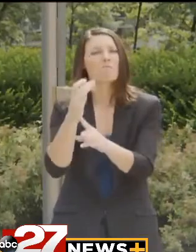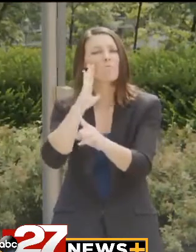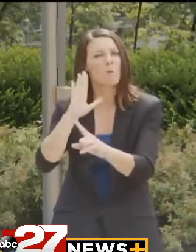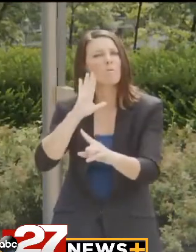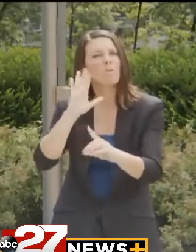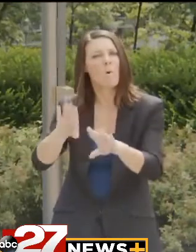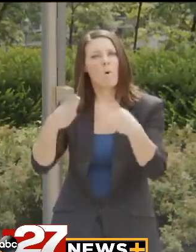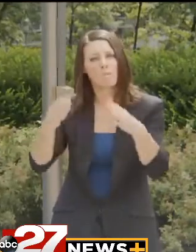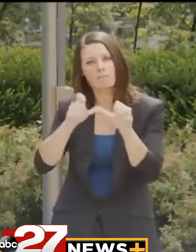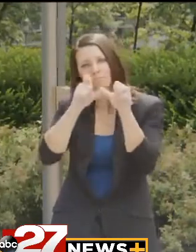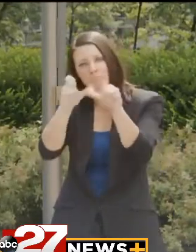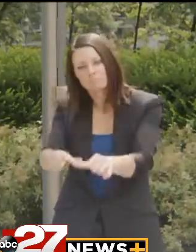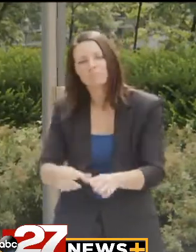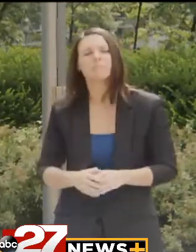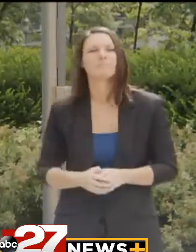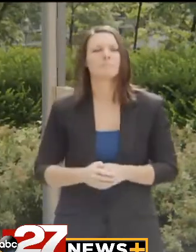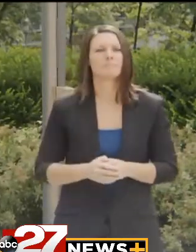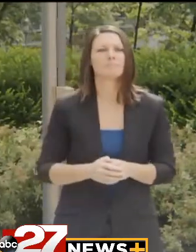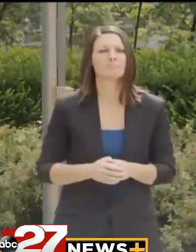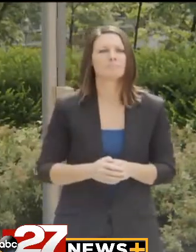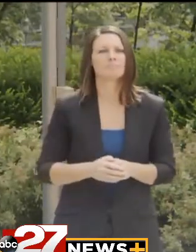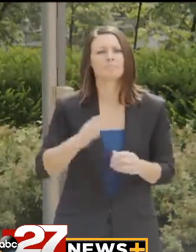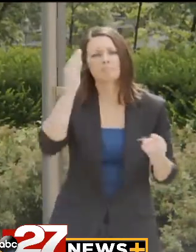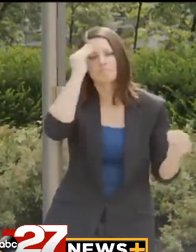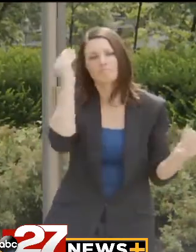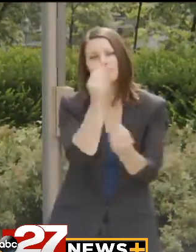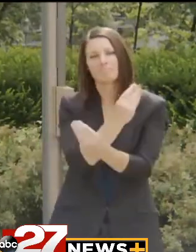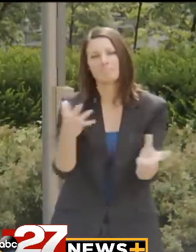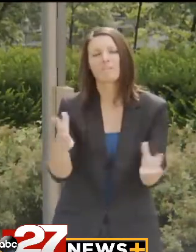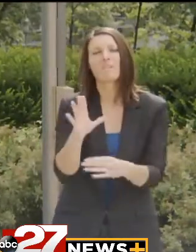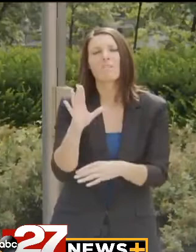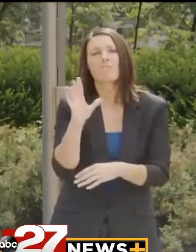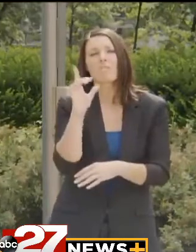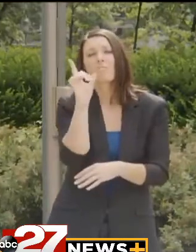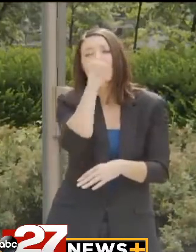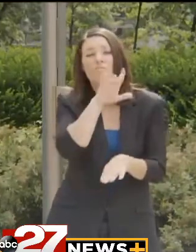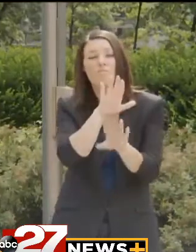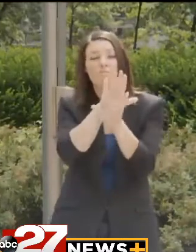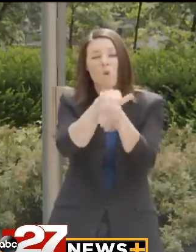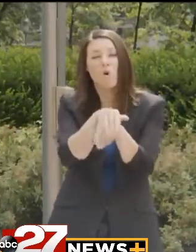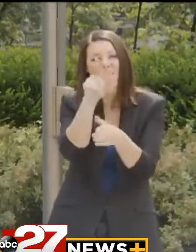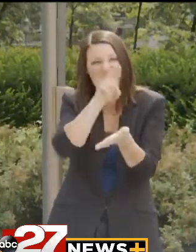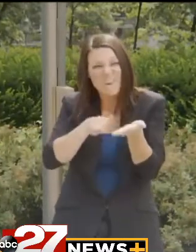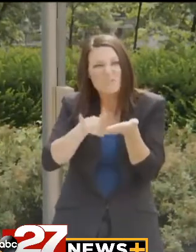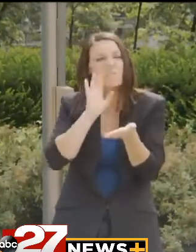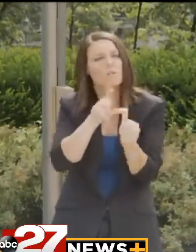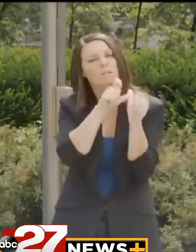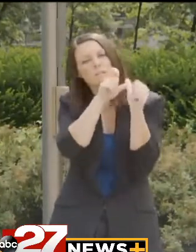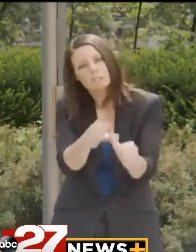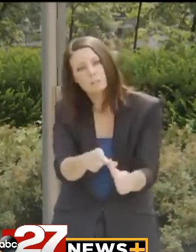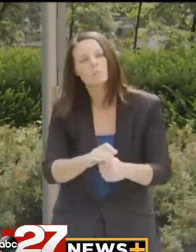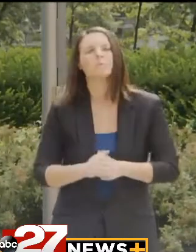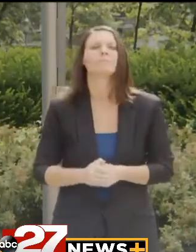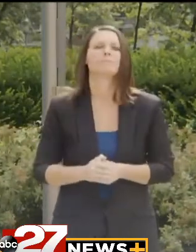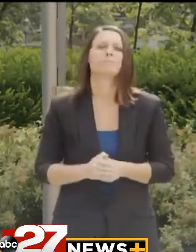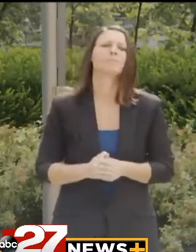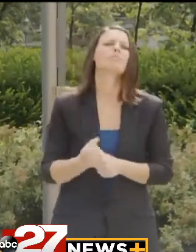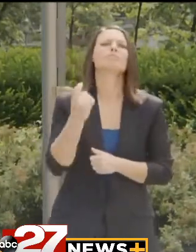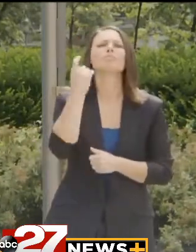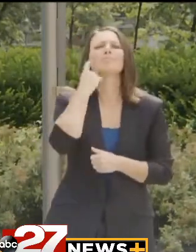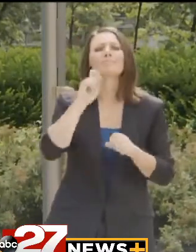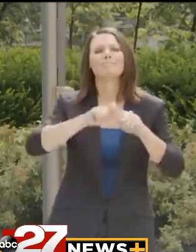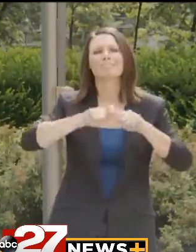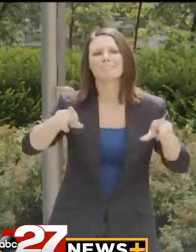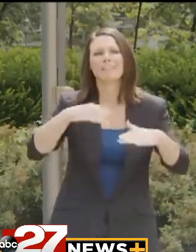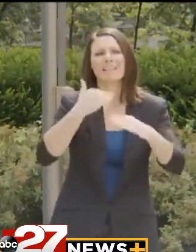remain open and we want them to know that our fraud investigations will continue. We recently sent out